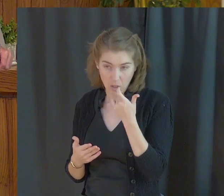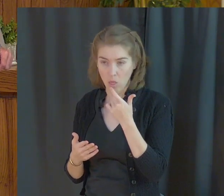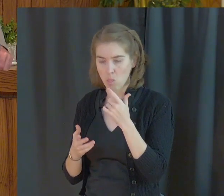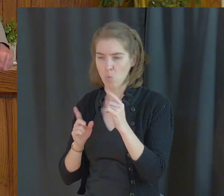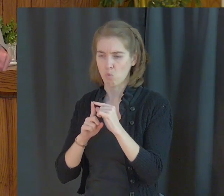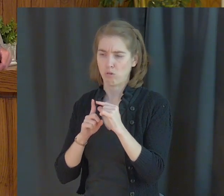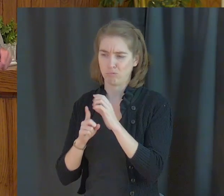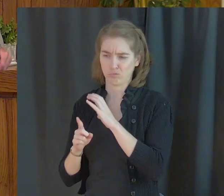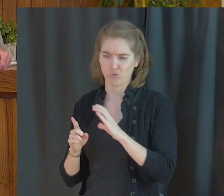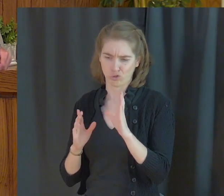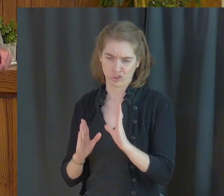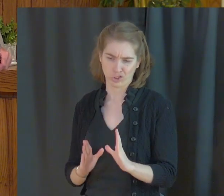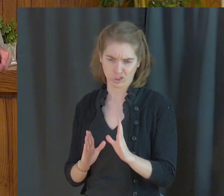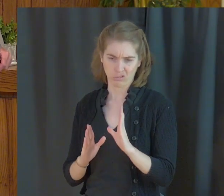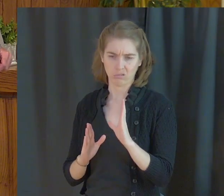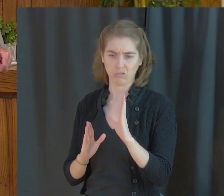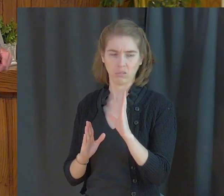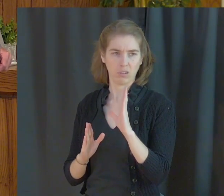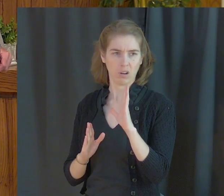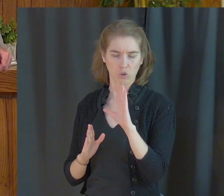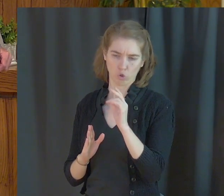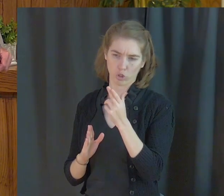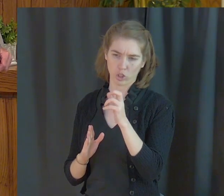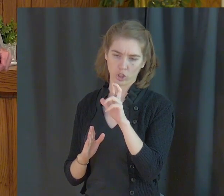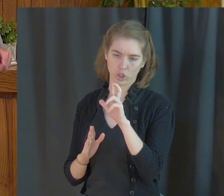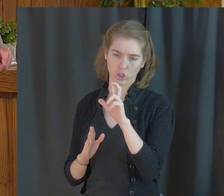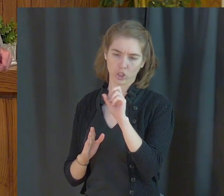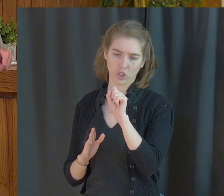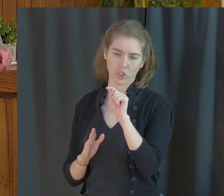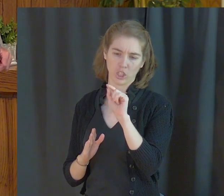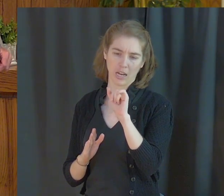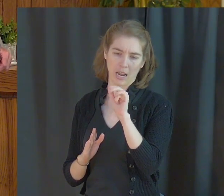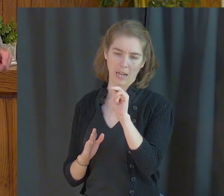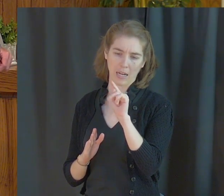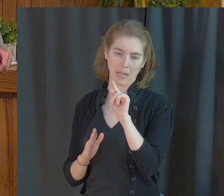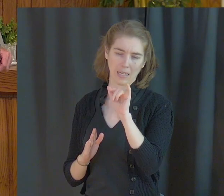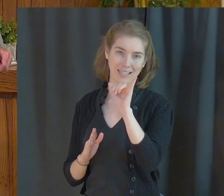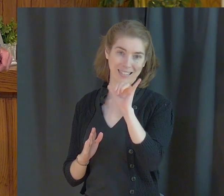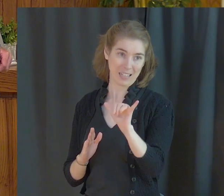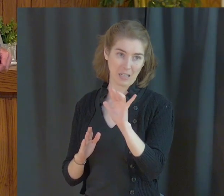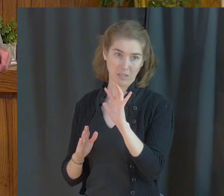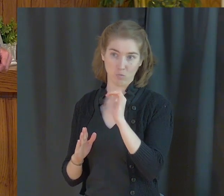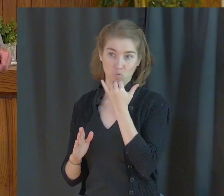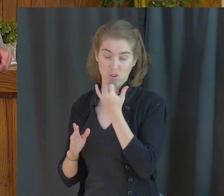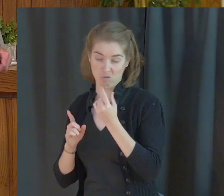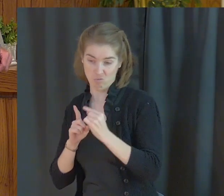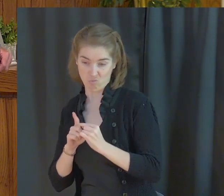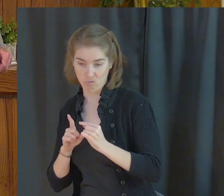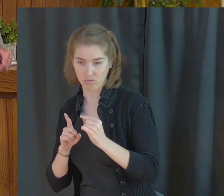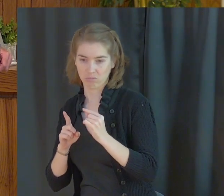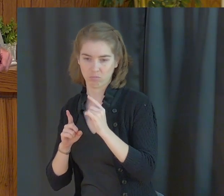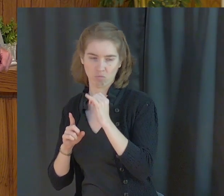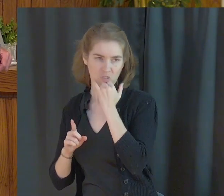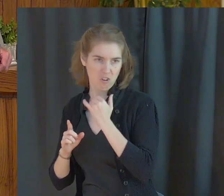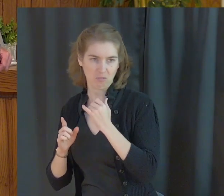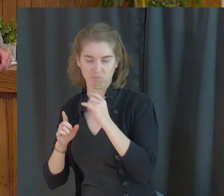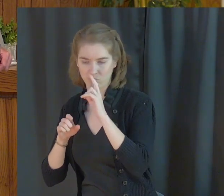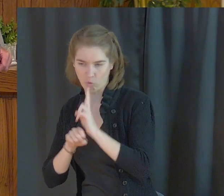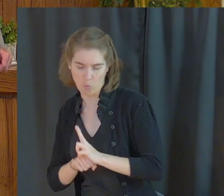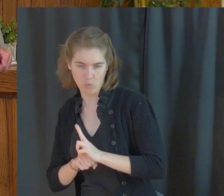Christian and Christianity has been used in the wrong way and for the wrong purposes.